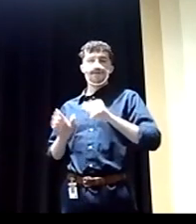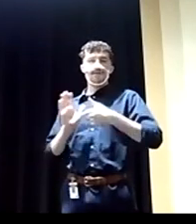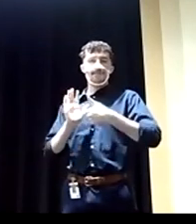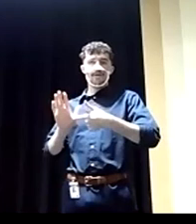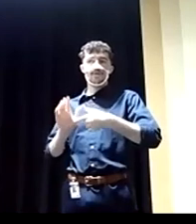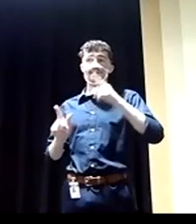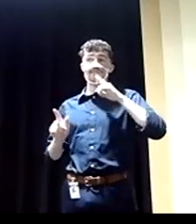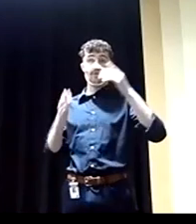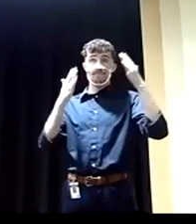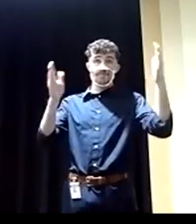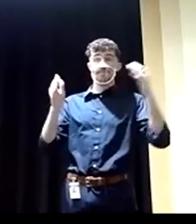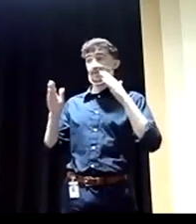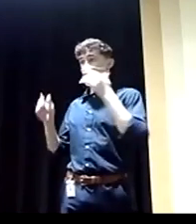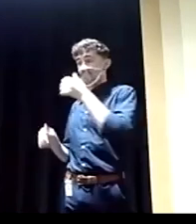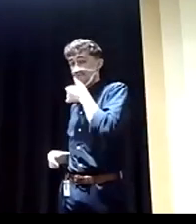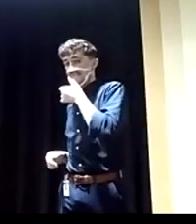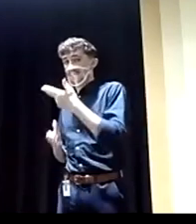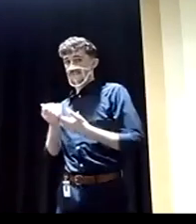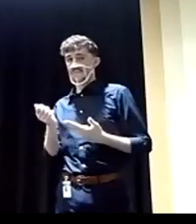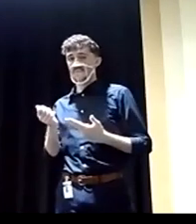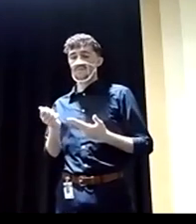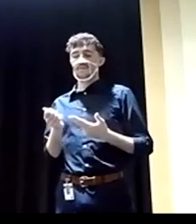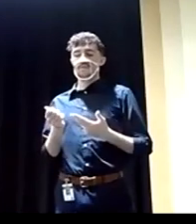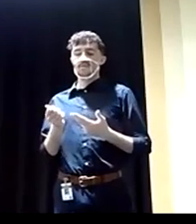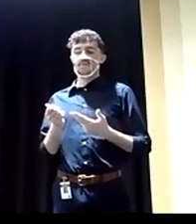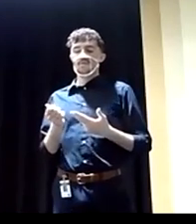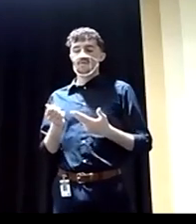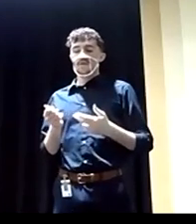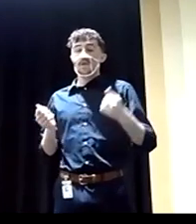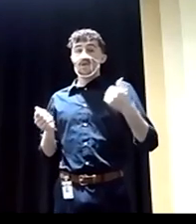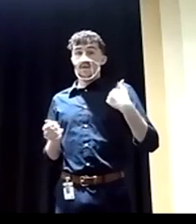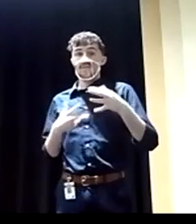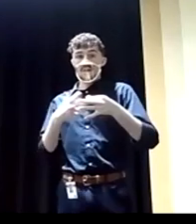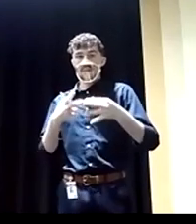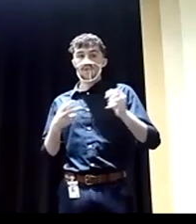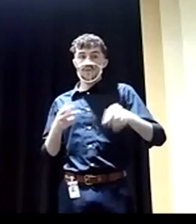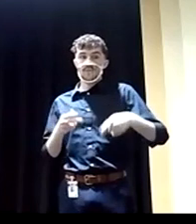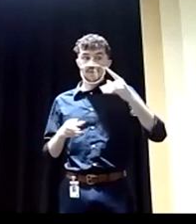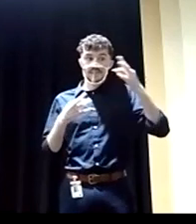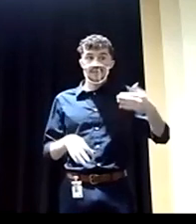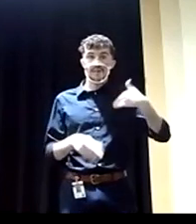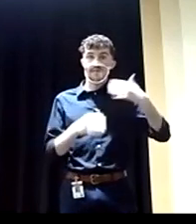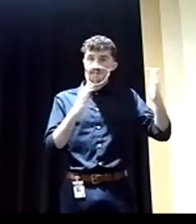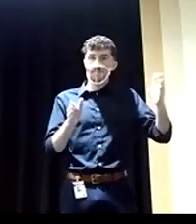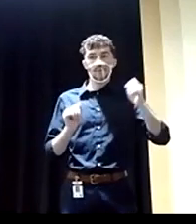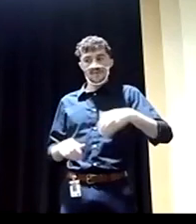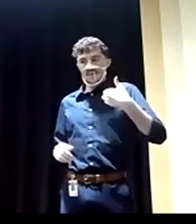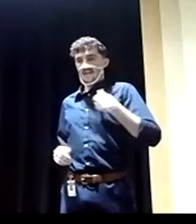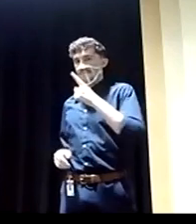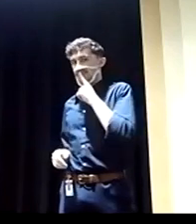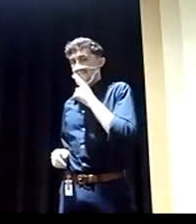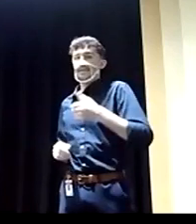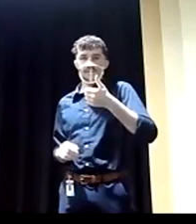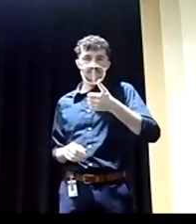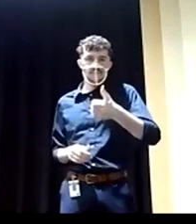and private entities. You have the option to get private and you have the option to get public. And the reason why I